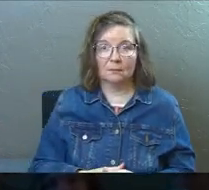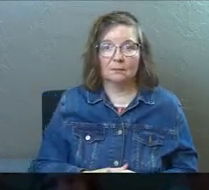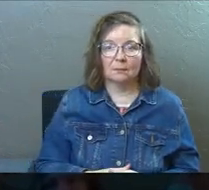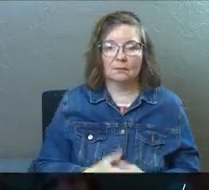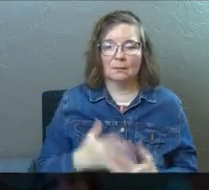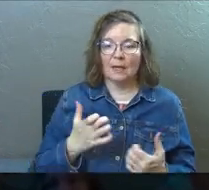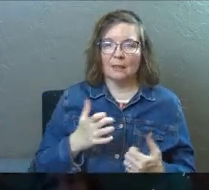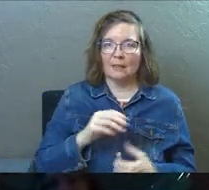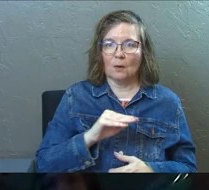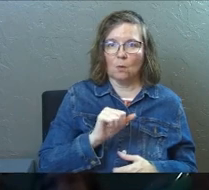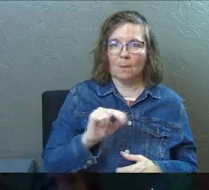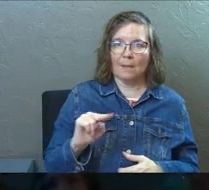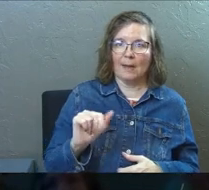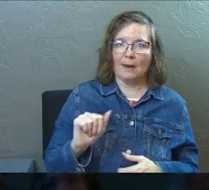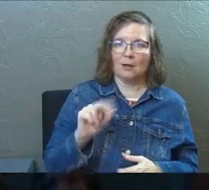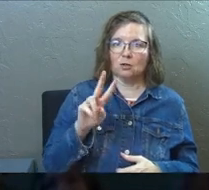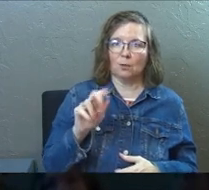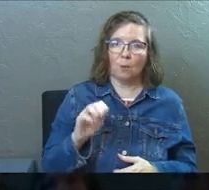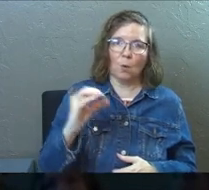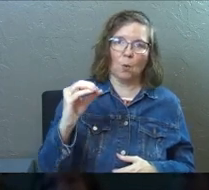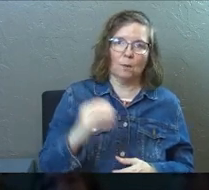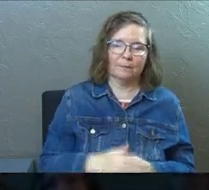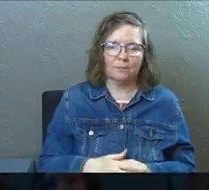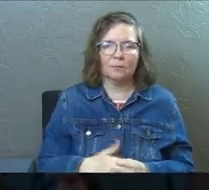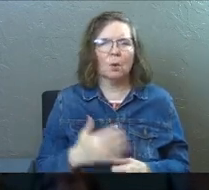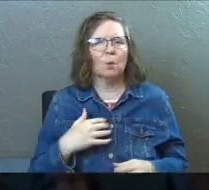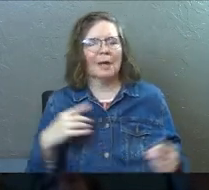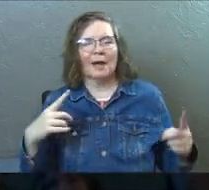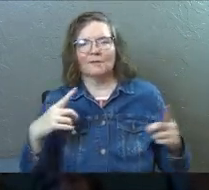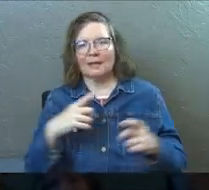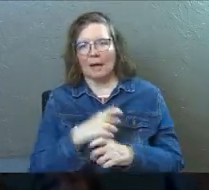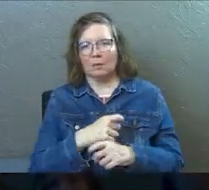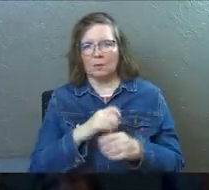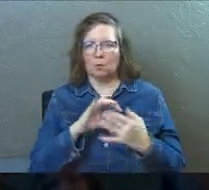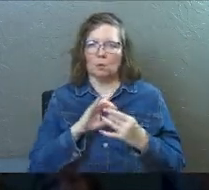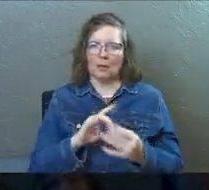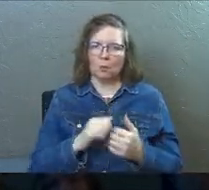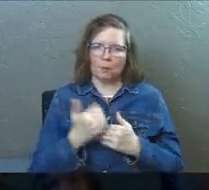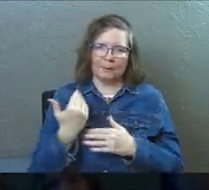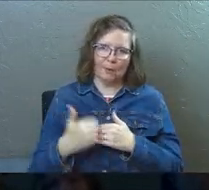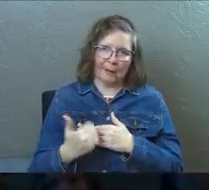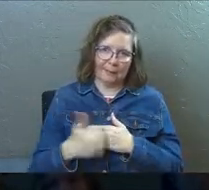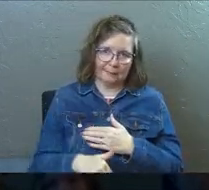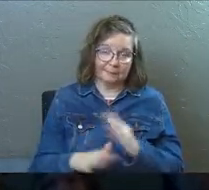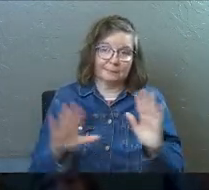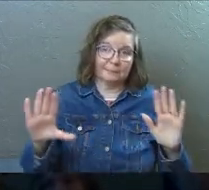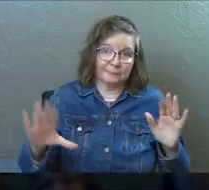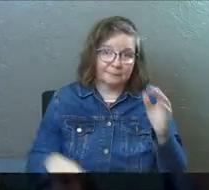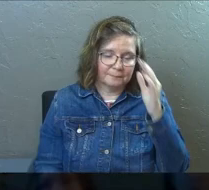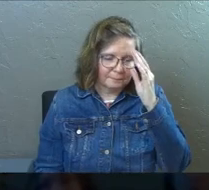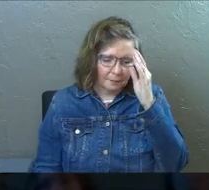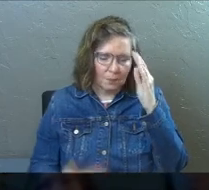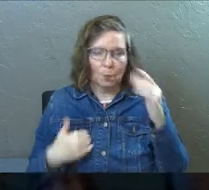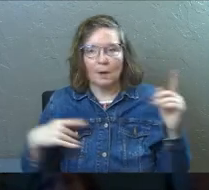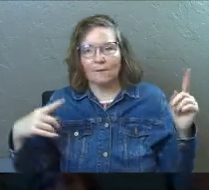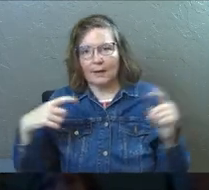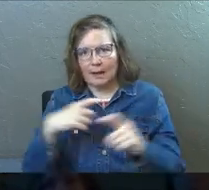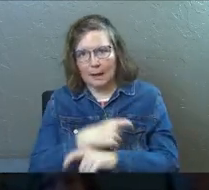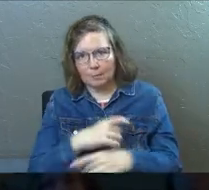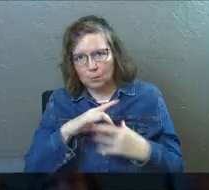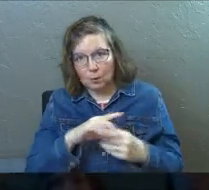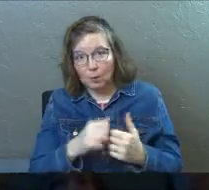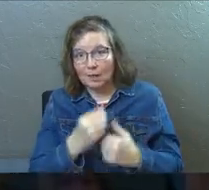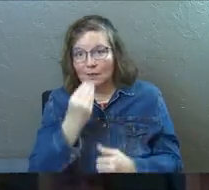They want manna 2.0. We have a complicated relationship with bread. We have a complicated